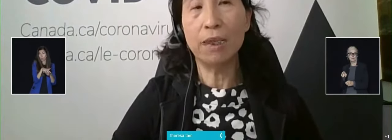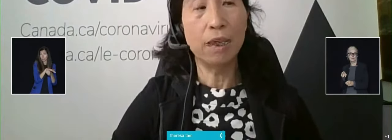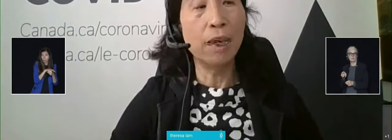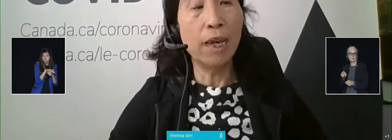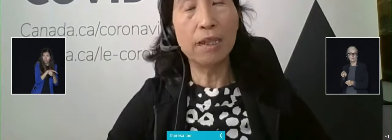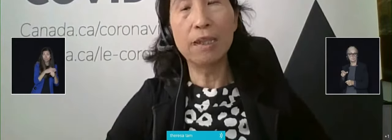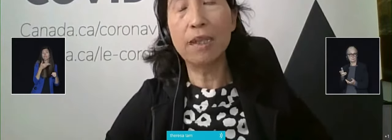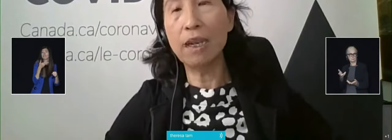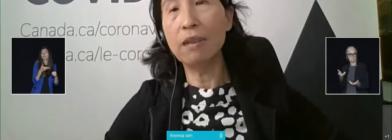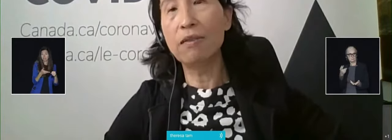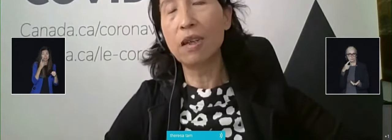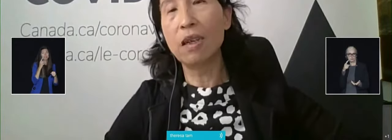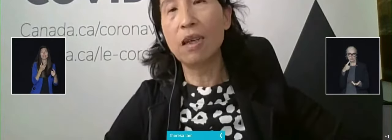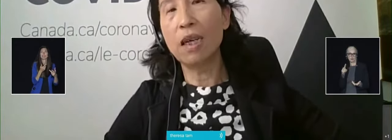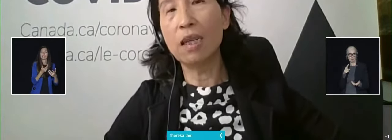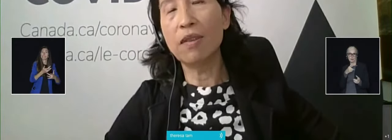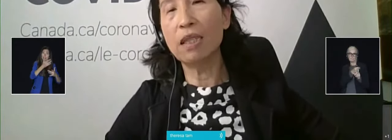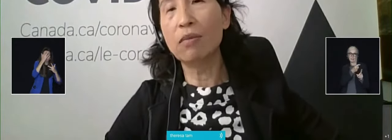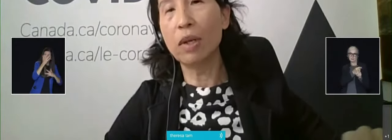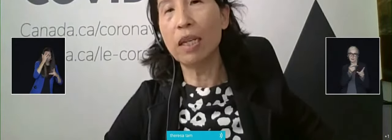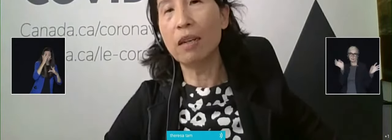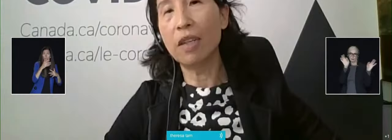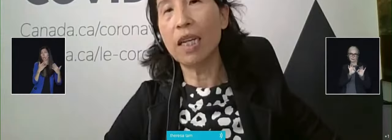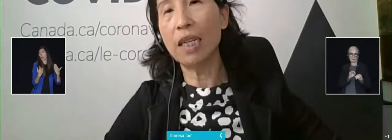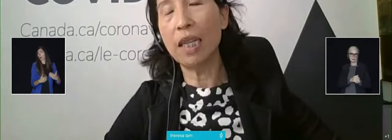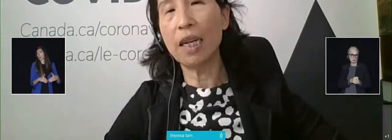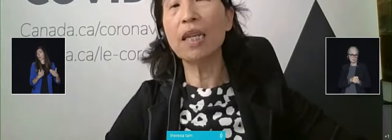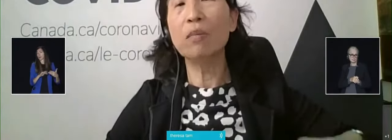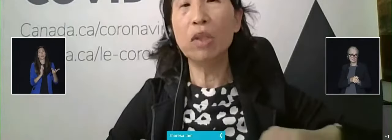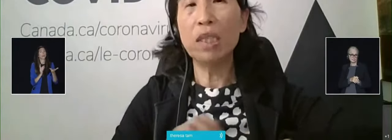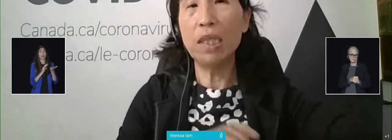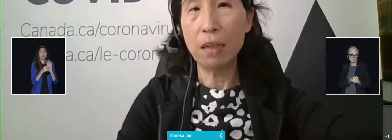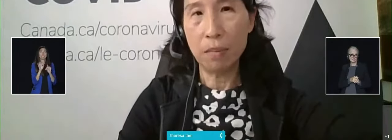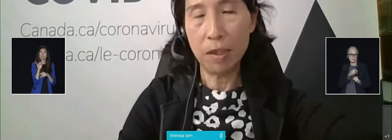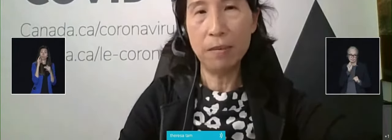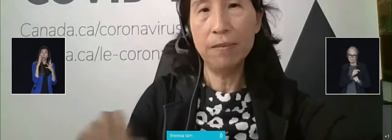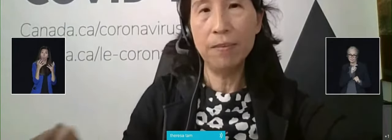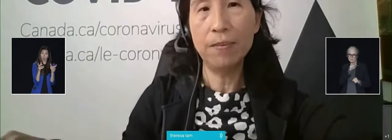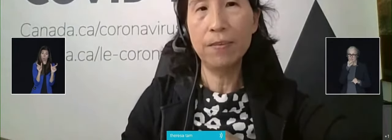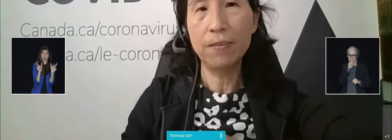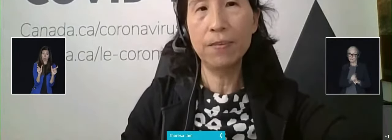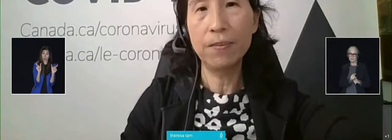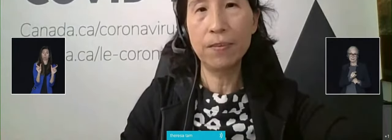matter as a safe and effective way of getting that immunity up.